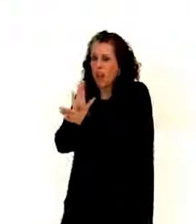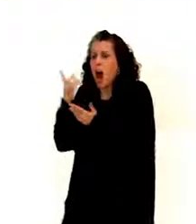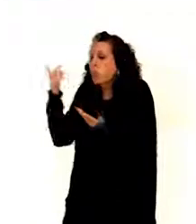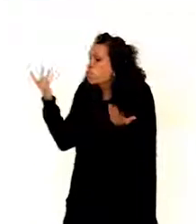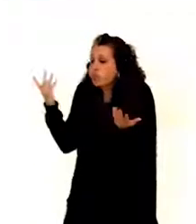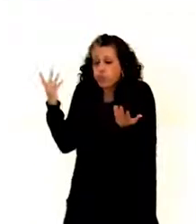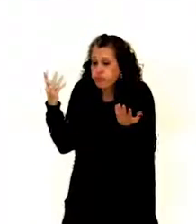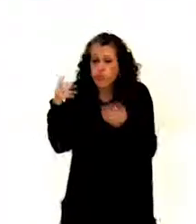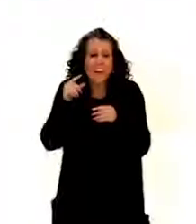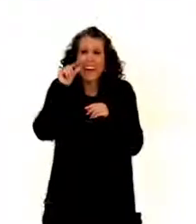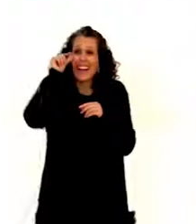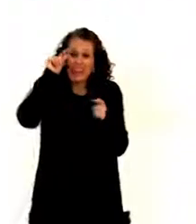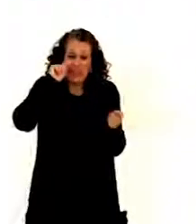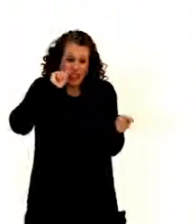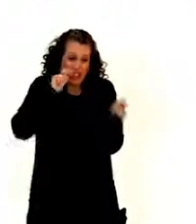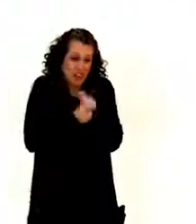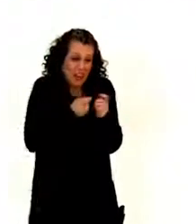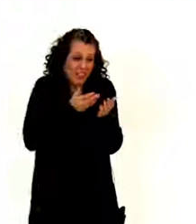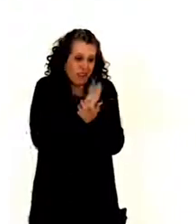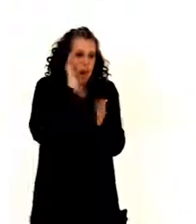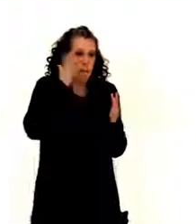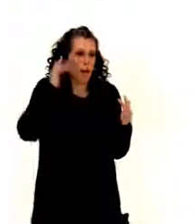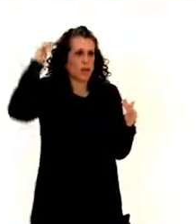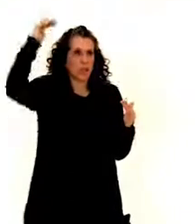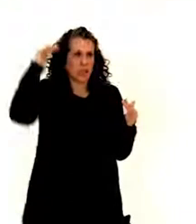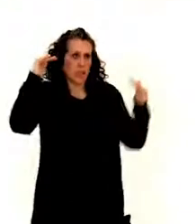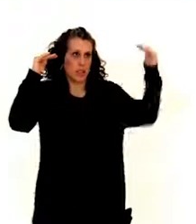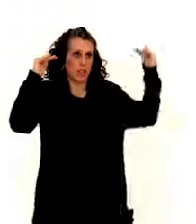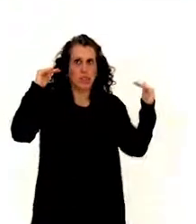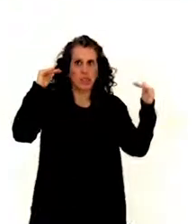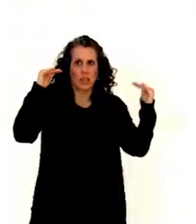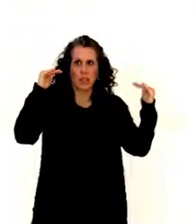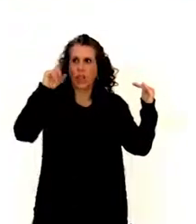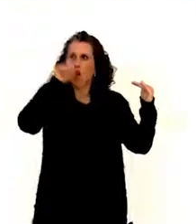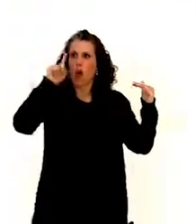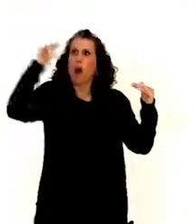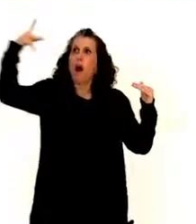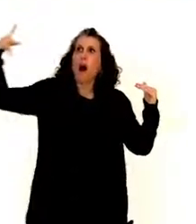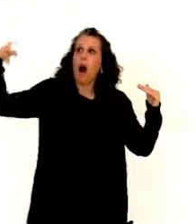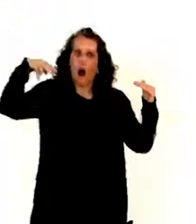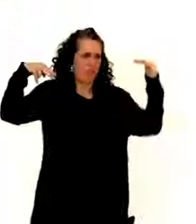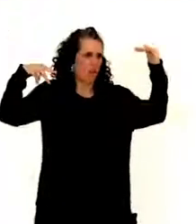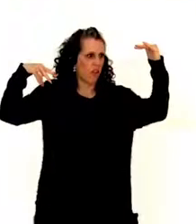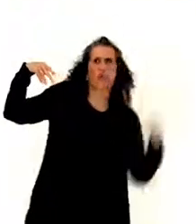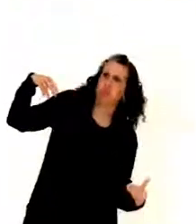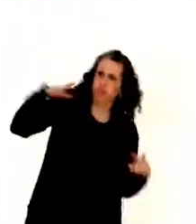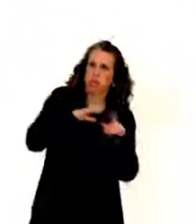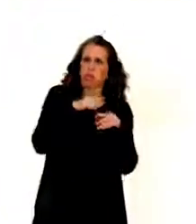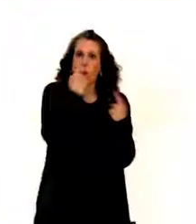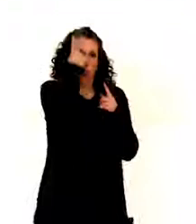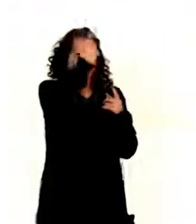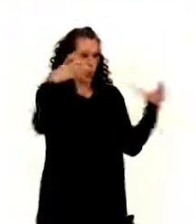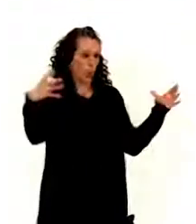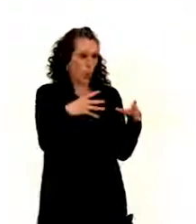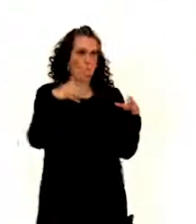in the rights, they have to be proportionate. And they cannot discriminatorily affect any groups. And it